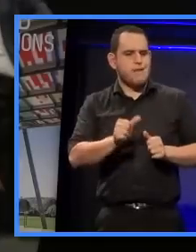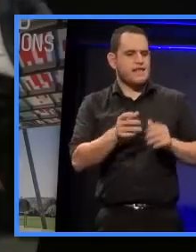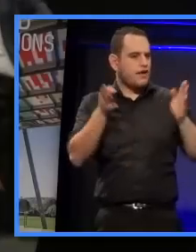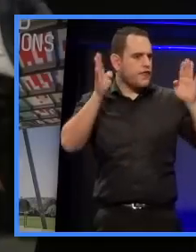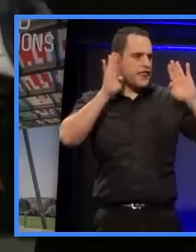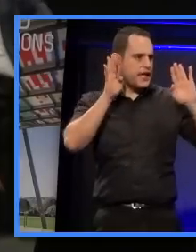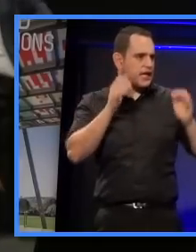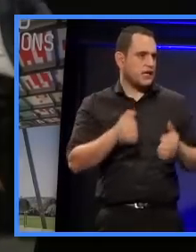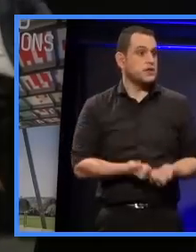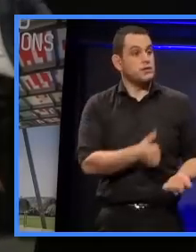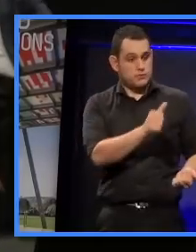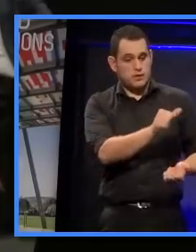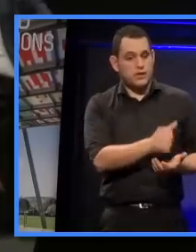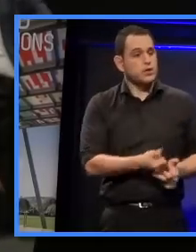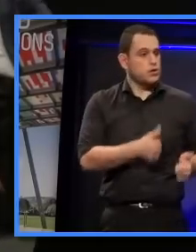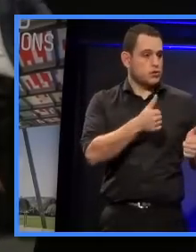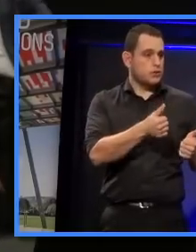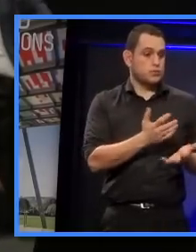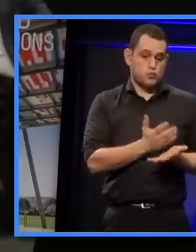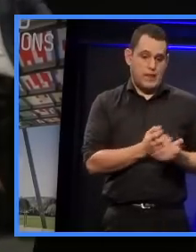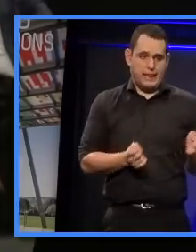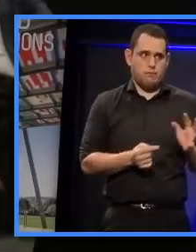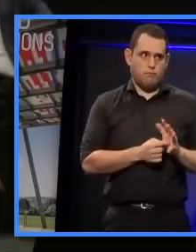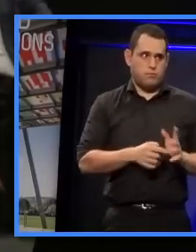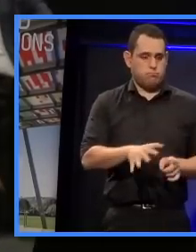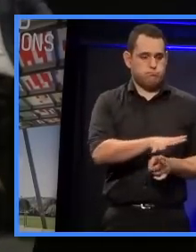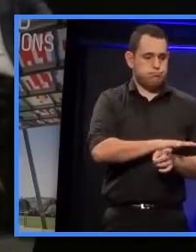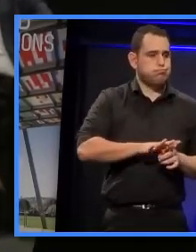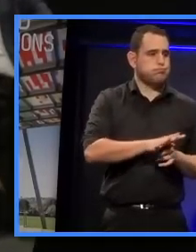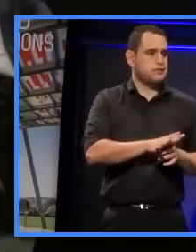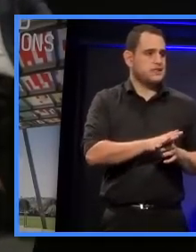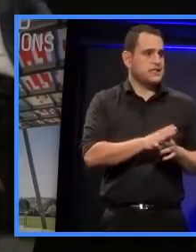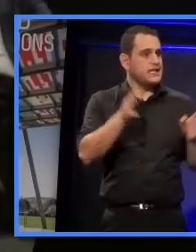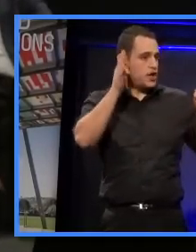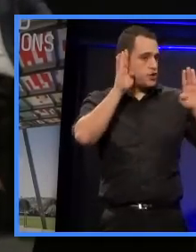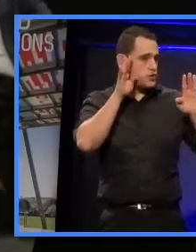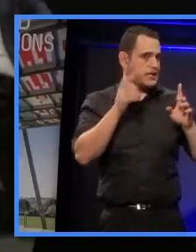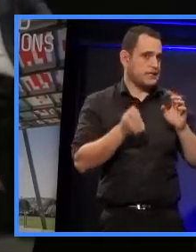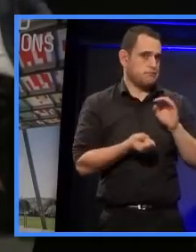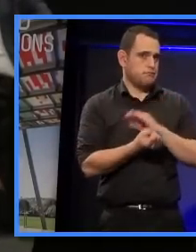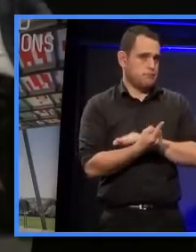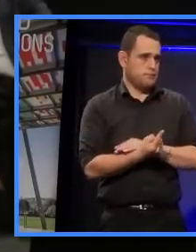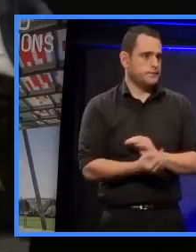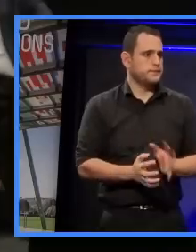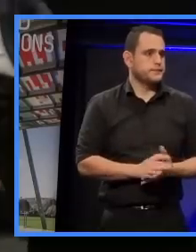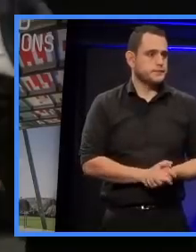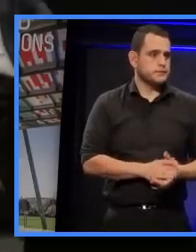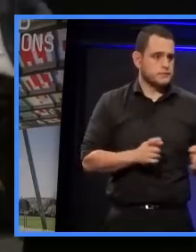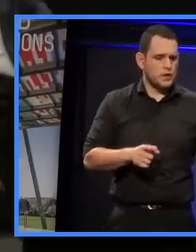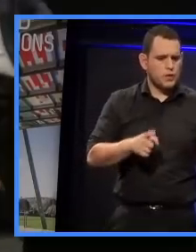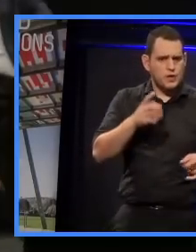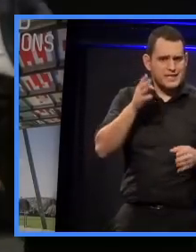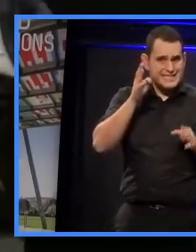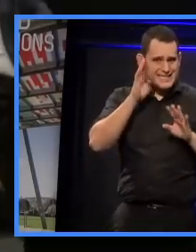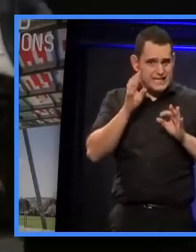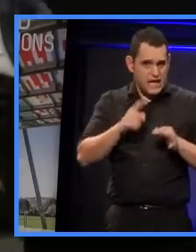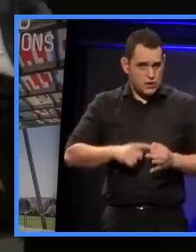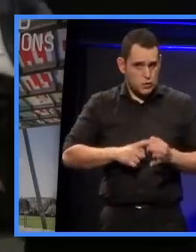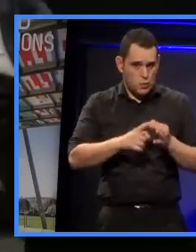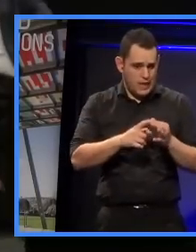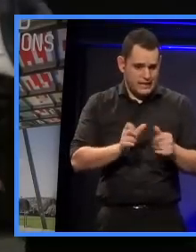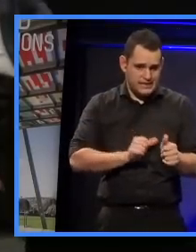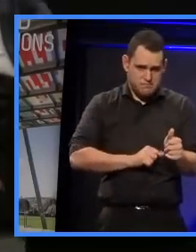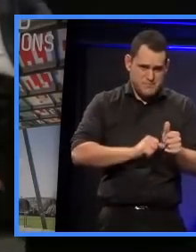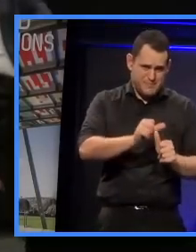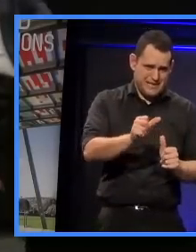well spotted, it's one of the significant acoustical elements in that design. So is the sound quality substantially